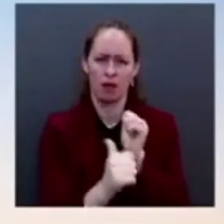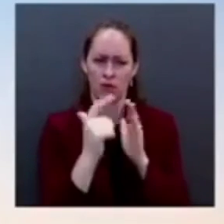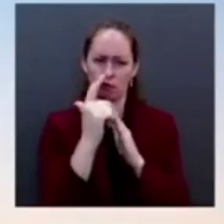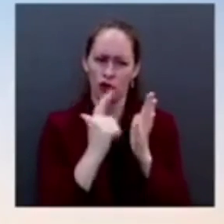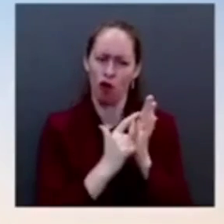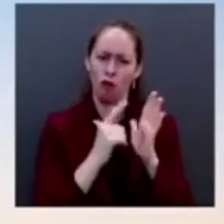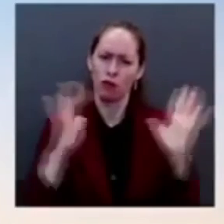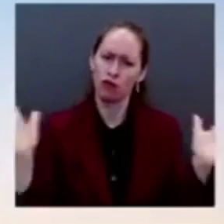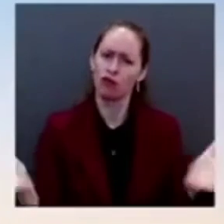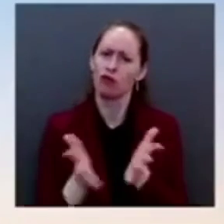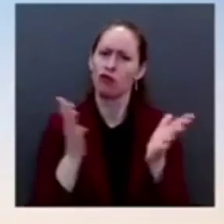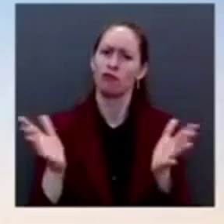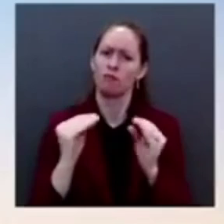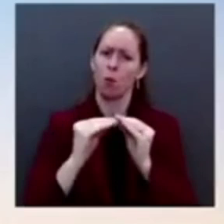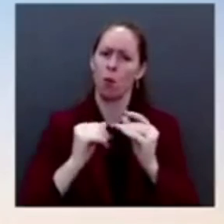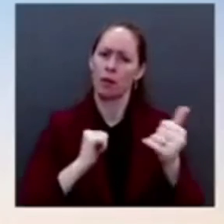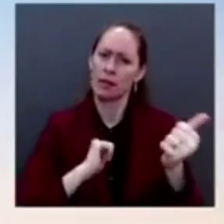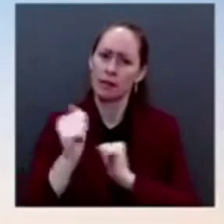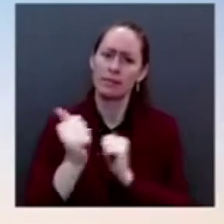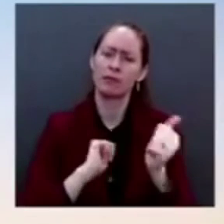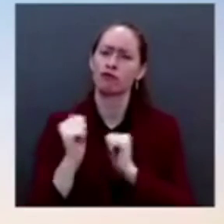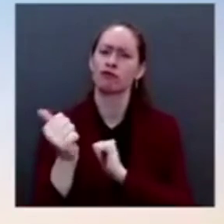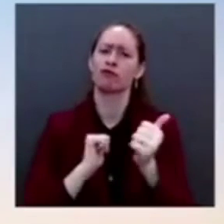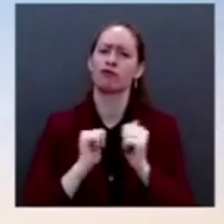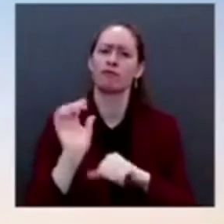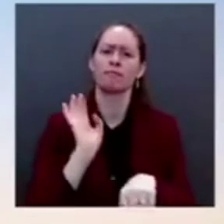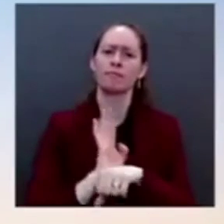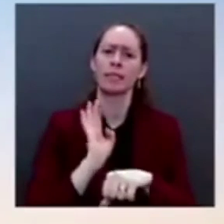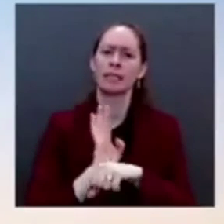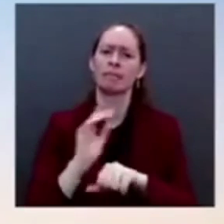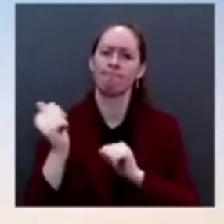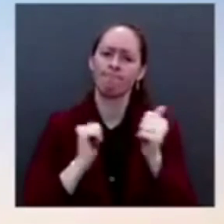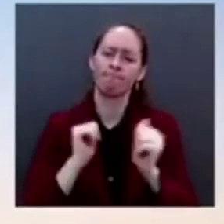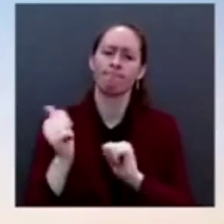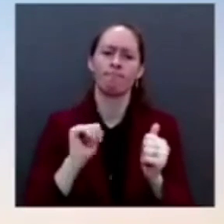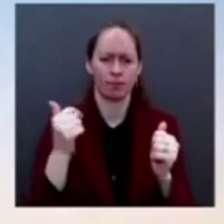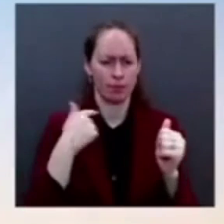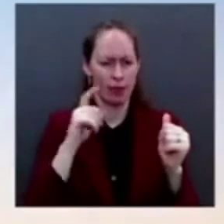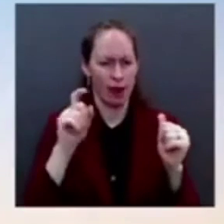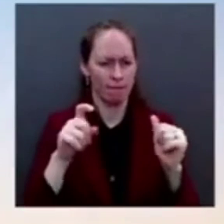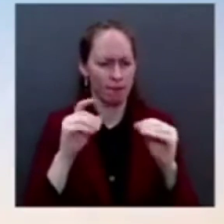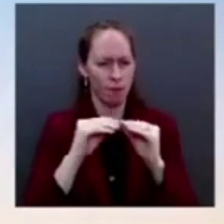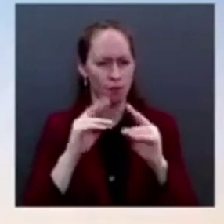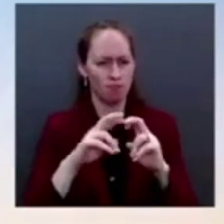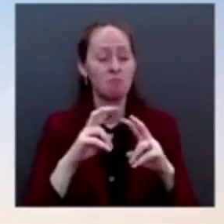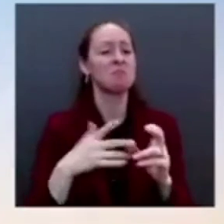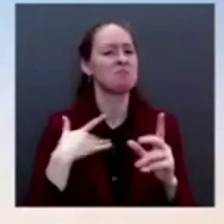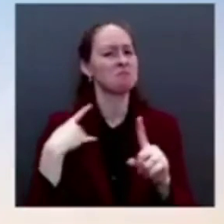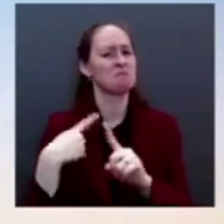legislation, but we're in discussion and we are encouraged by the bipartisan interest in doing something about this.